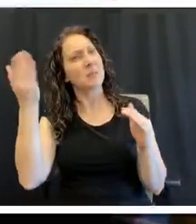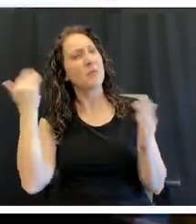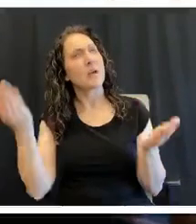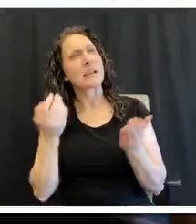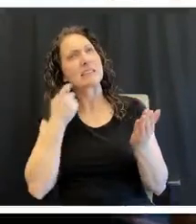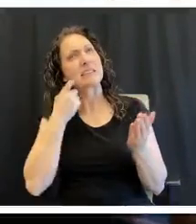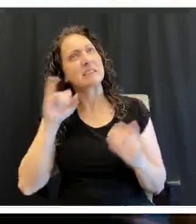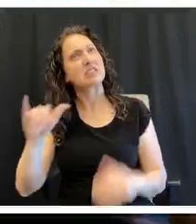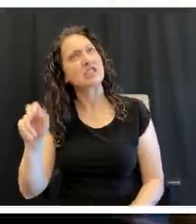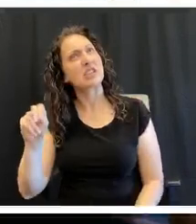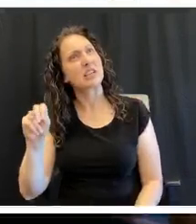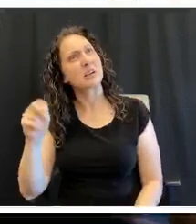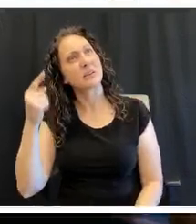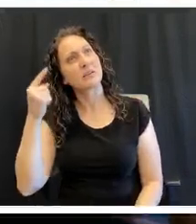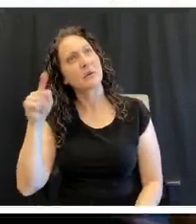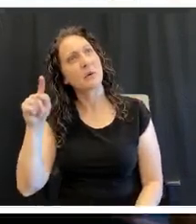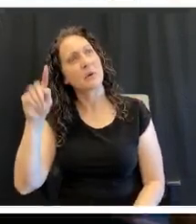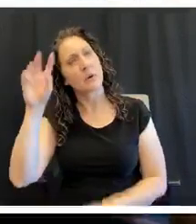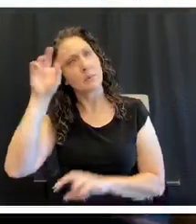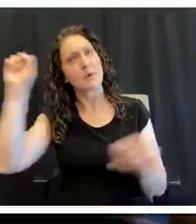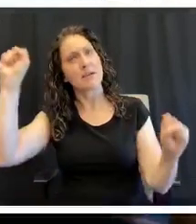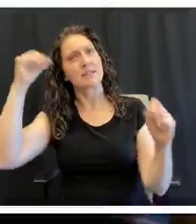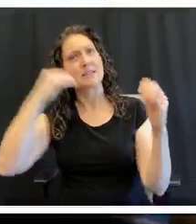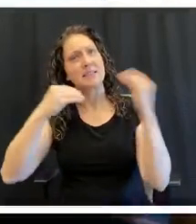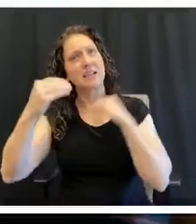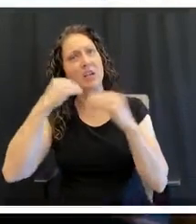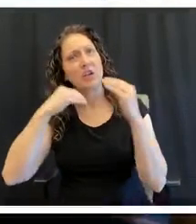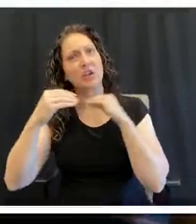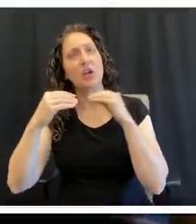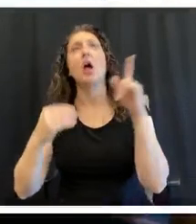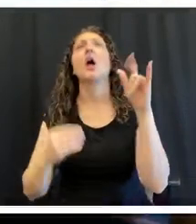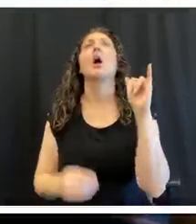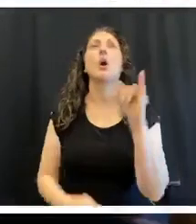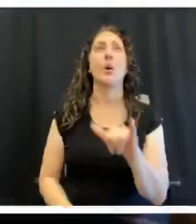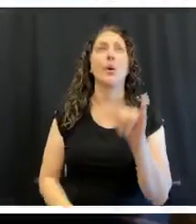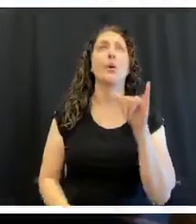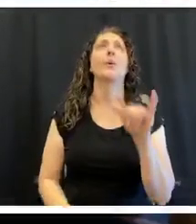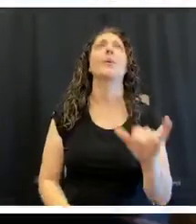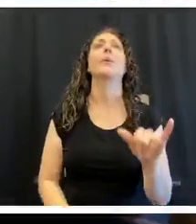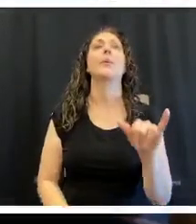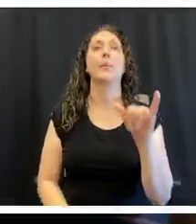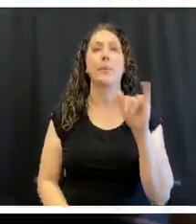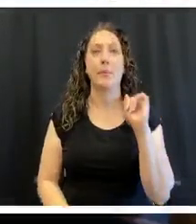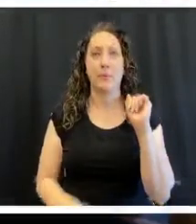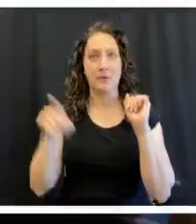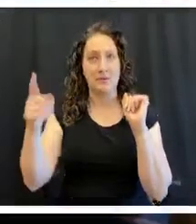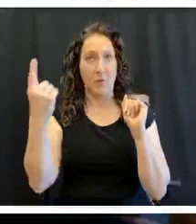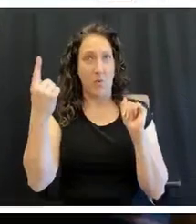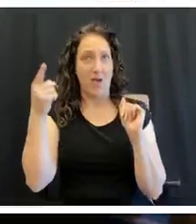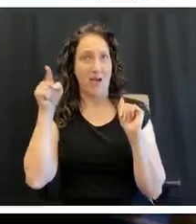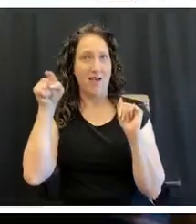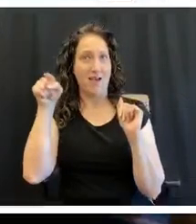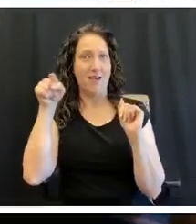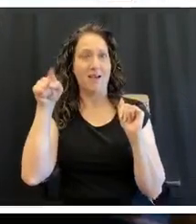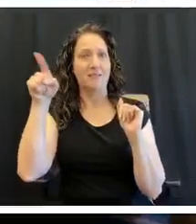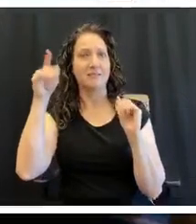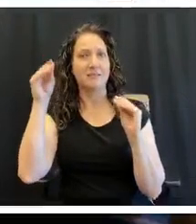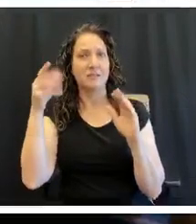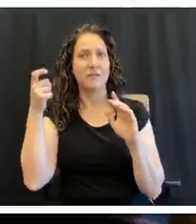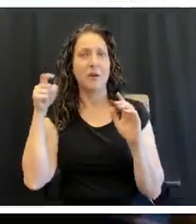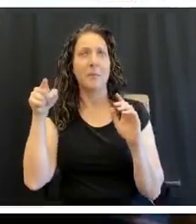January for our, our president's dinner. Oh, okay. Okay. He was one of the features. He came in from